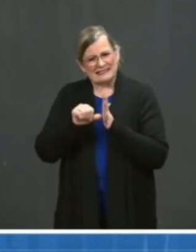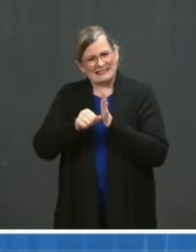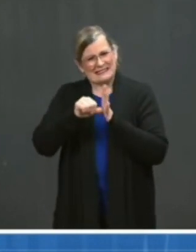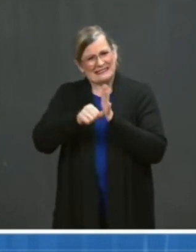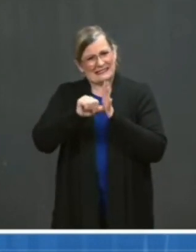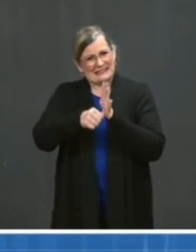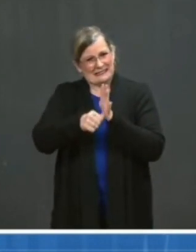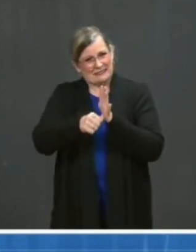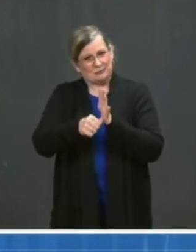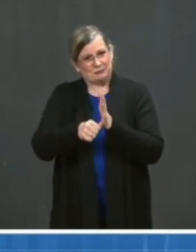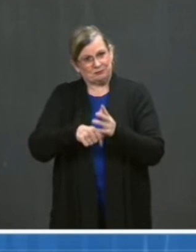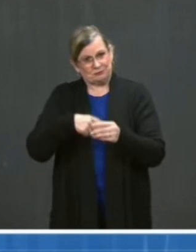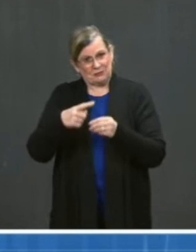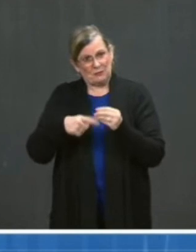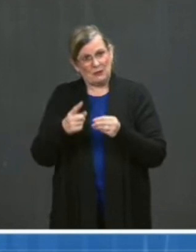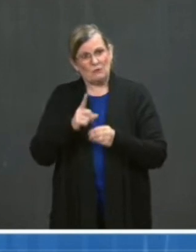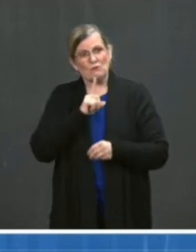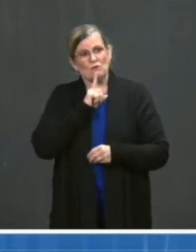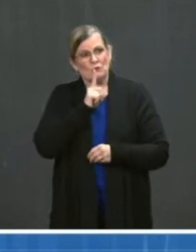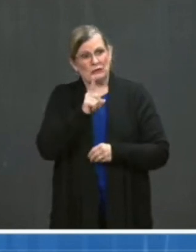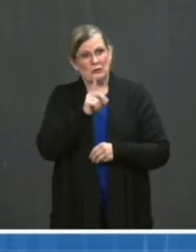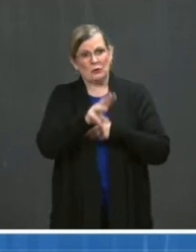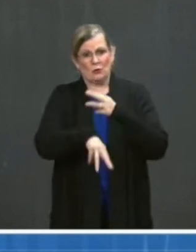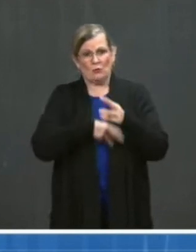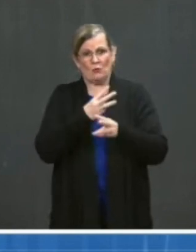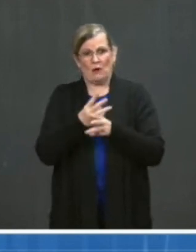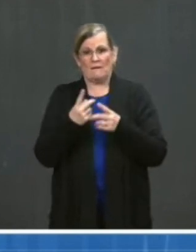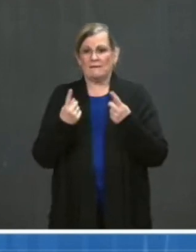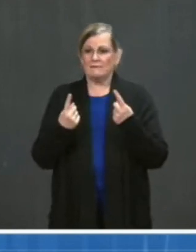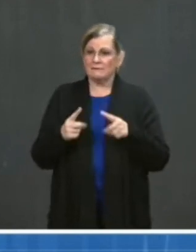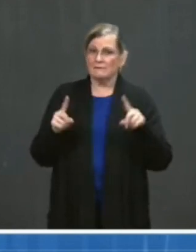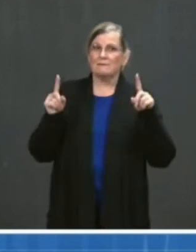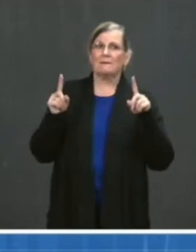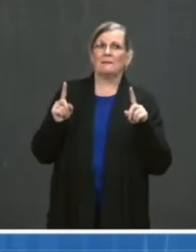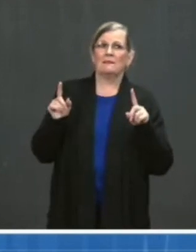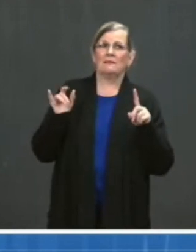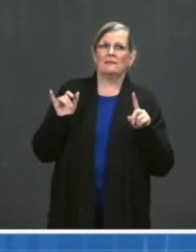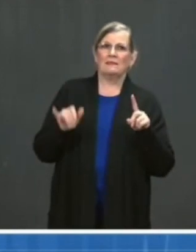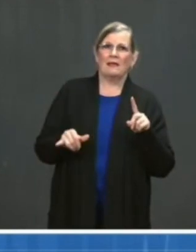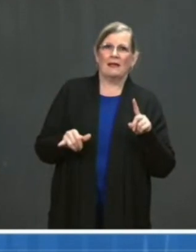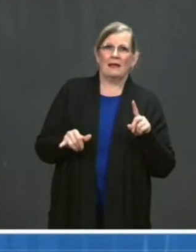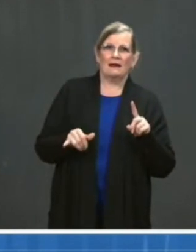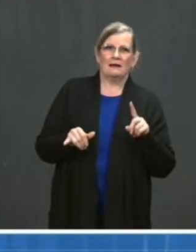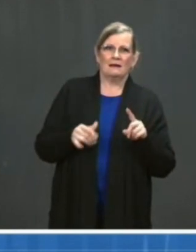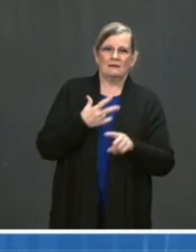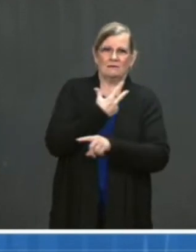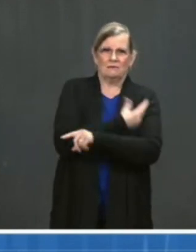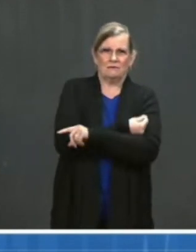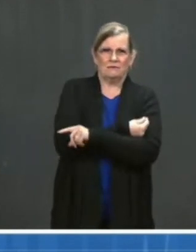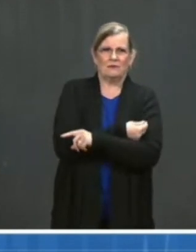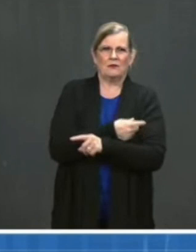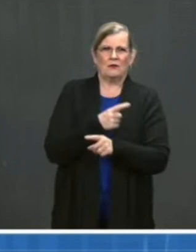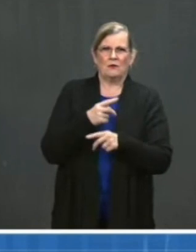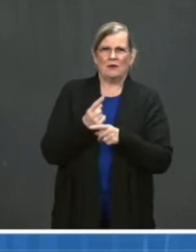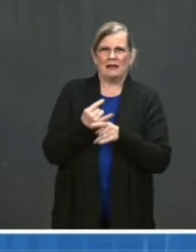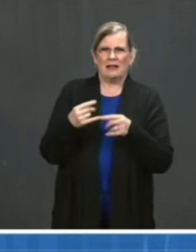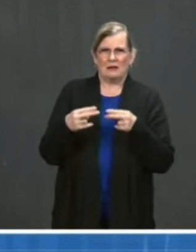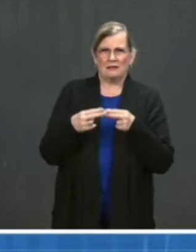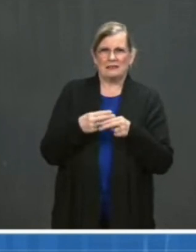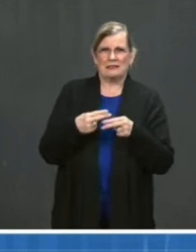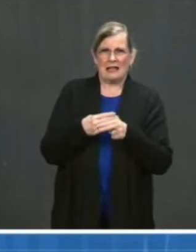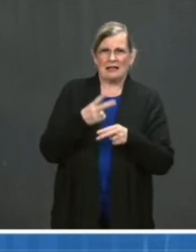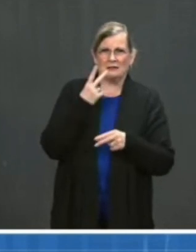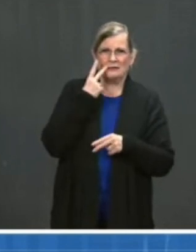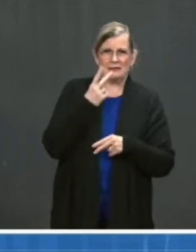effectiveness of the vaccine. If I could have the first slide. There have been a couple of things that have occurred over the last several